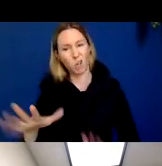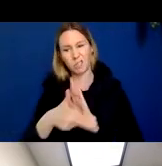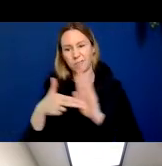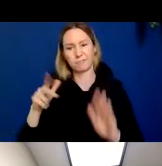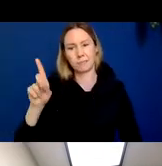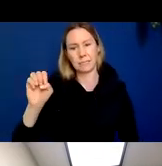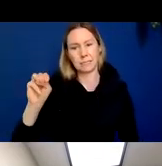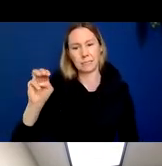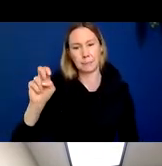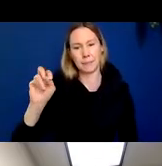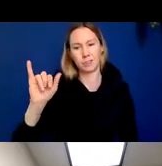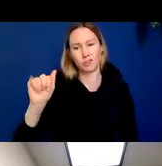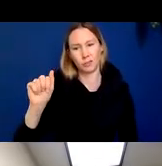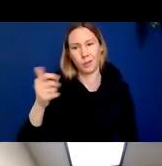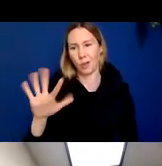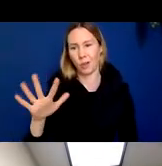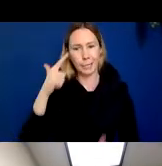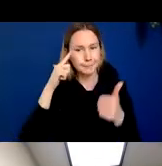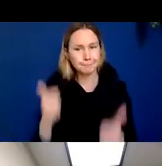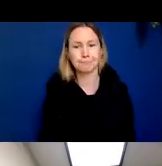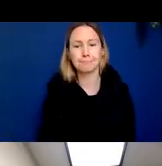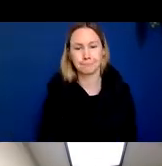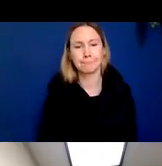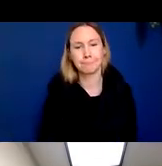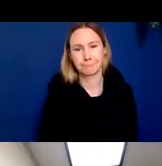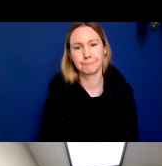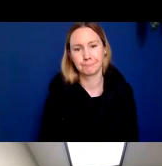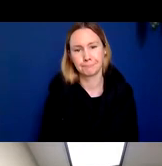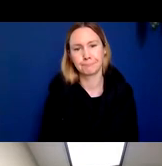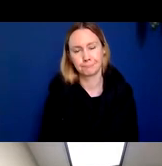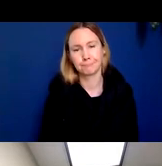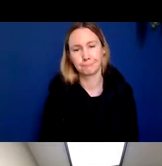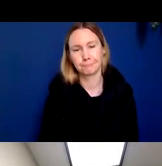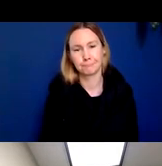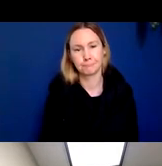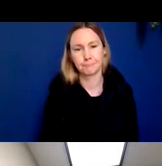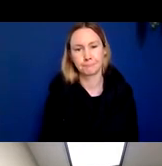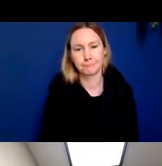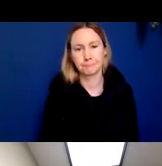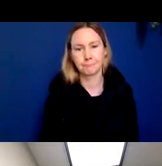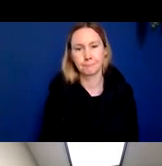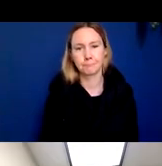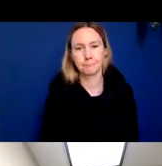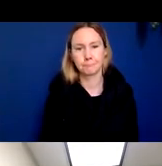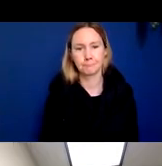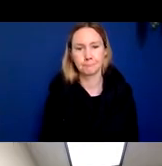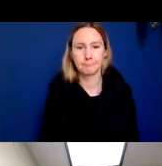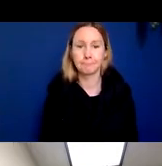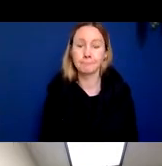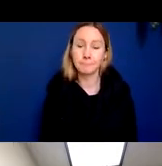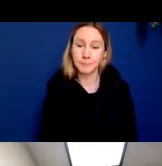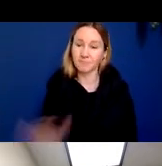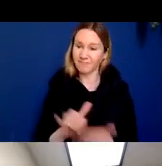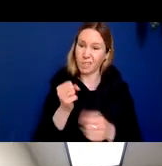that threshold of impairment and really has dementia caused by Alzheimer's disease that is